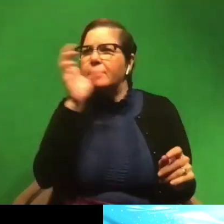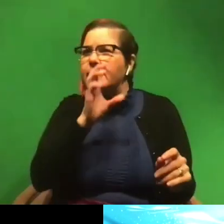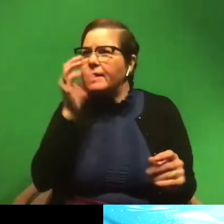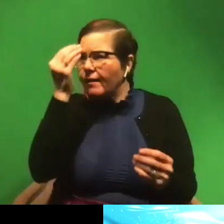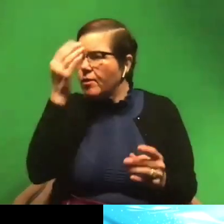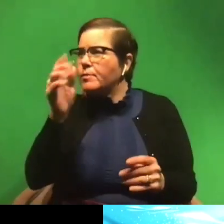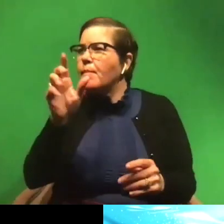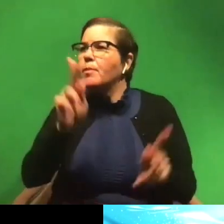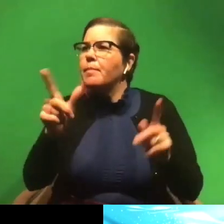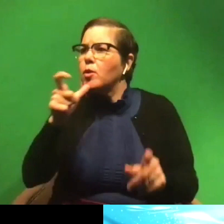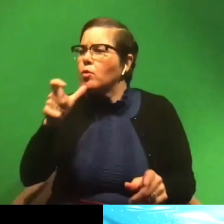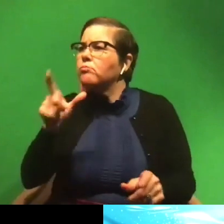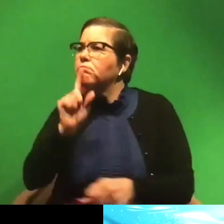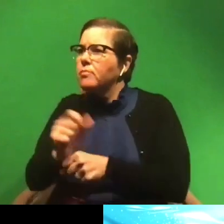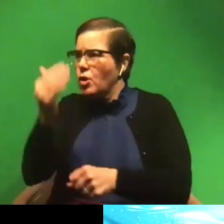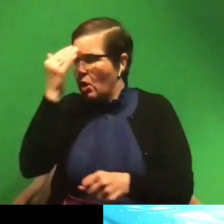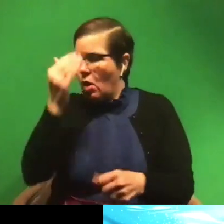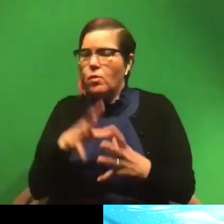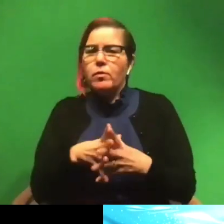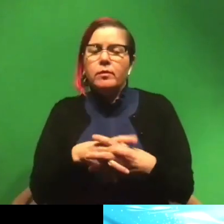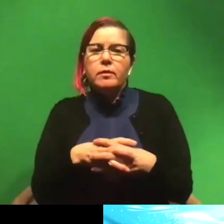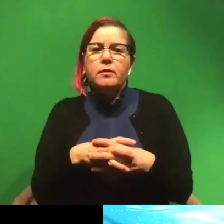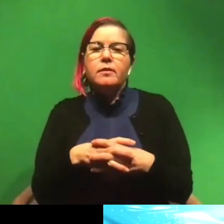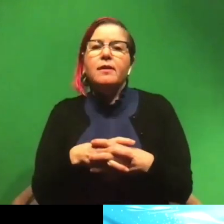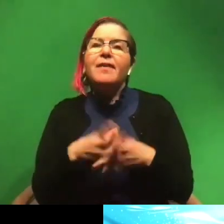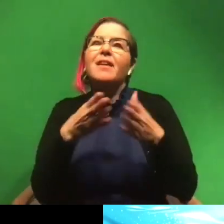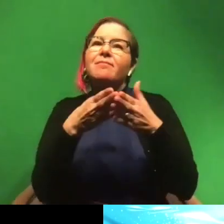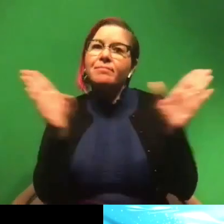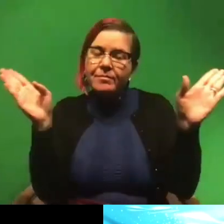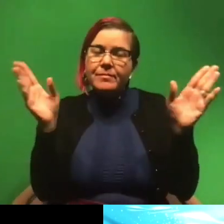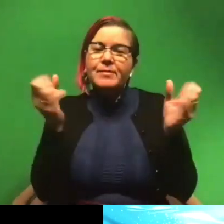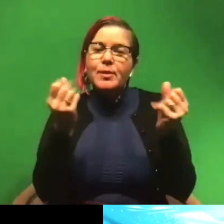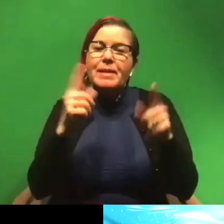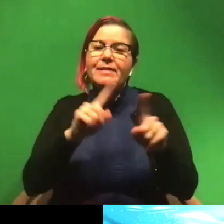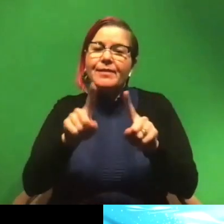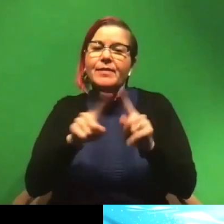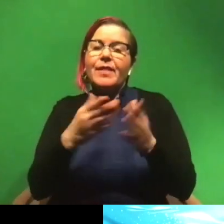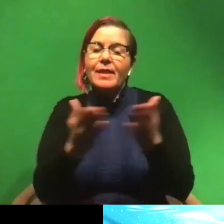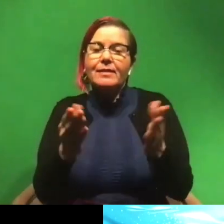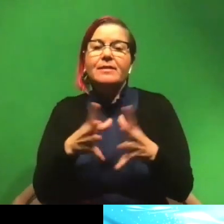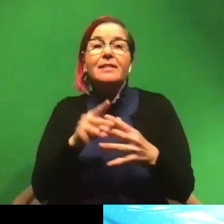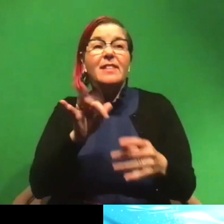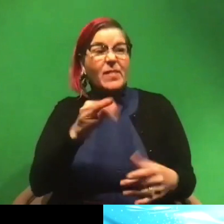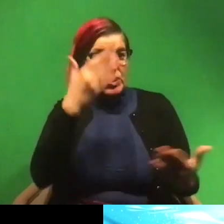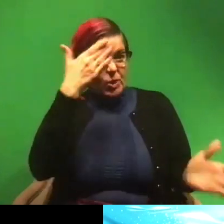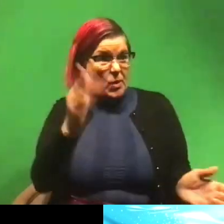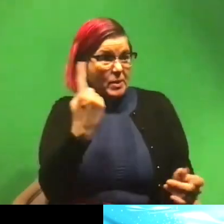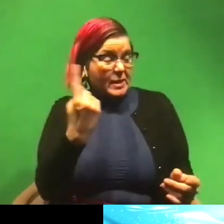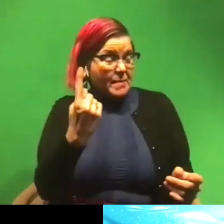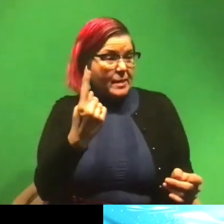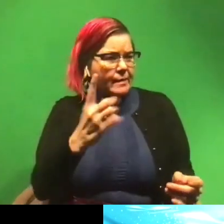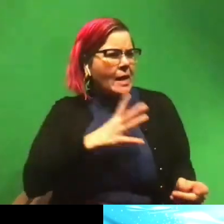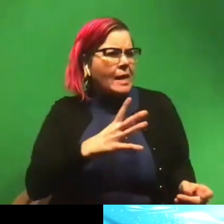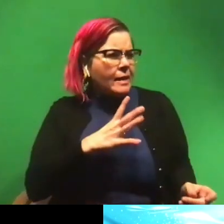do know. Uh, and that I think goes across like so many different things. Like if you don't know, it's